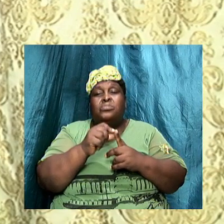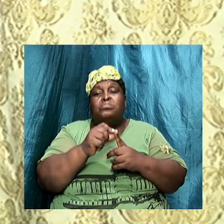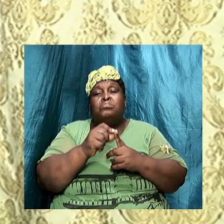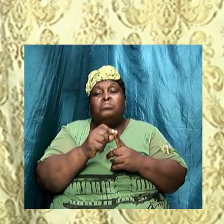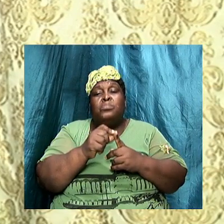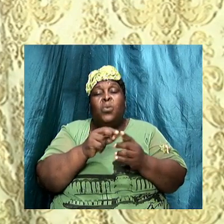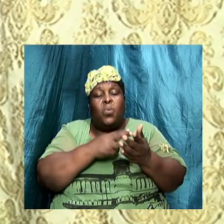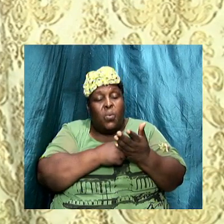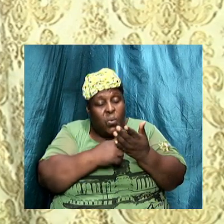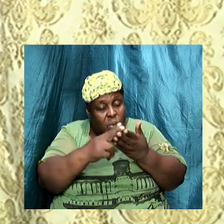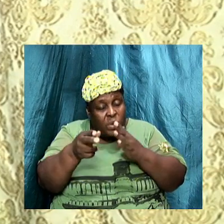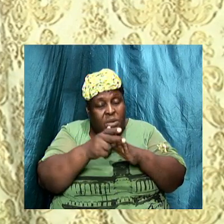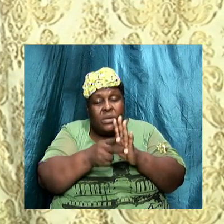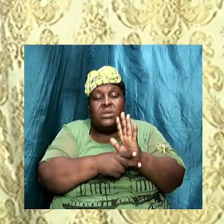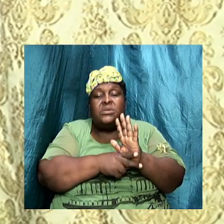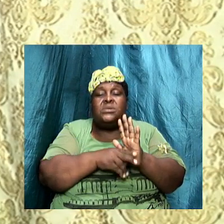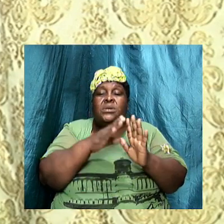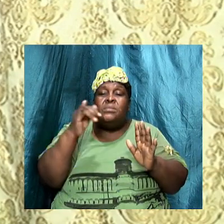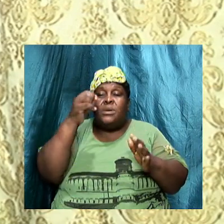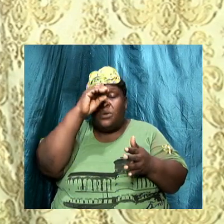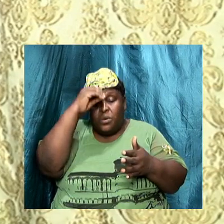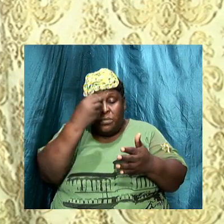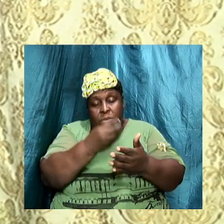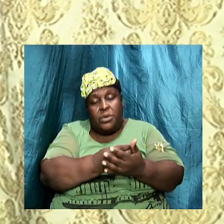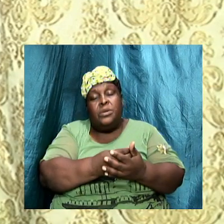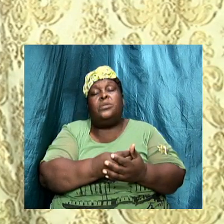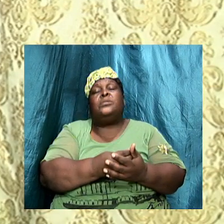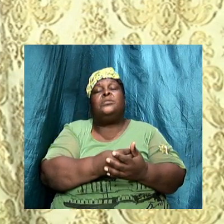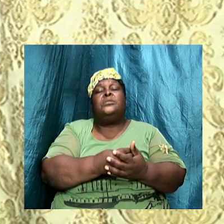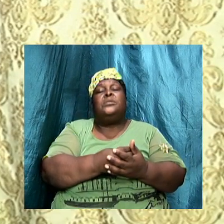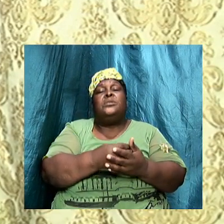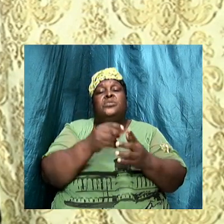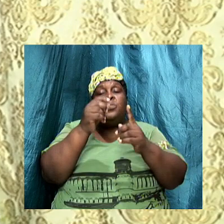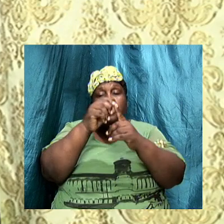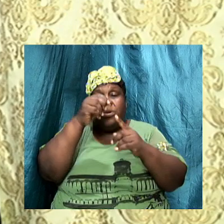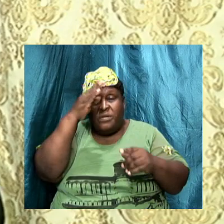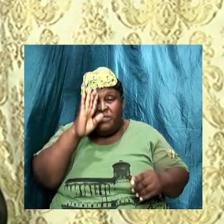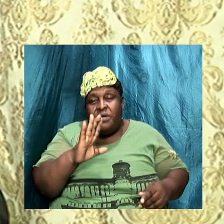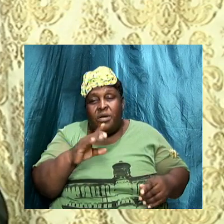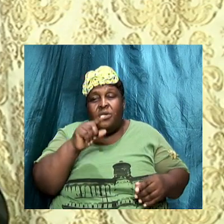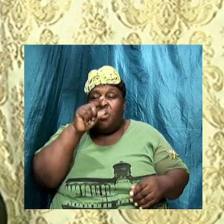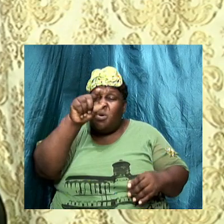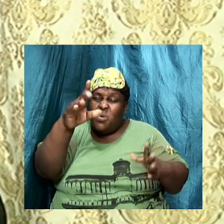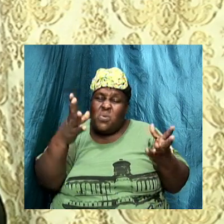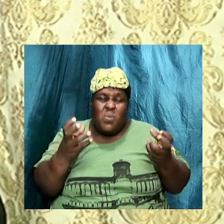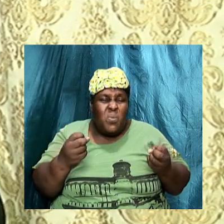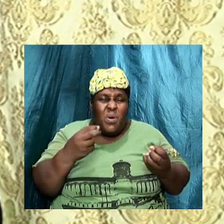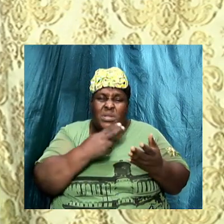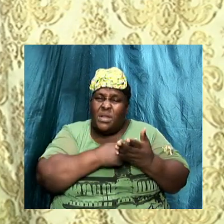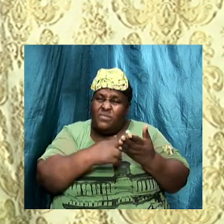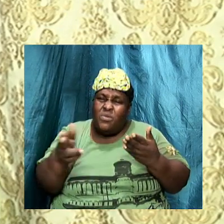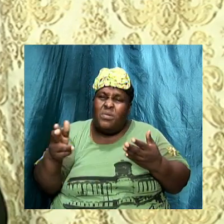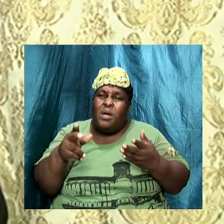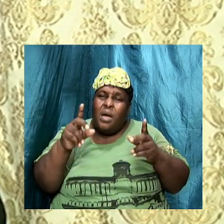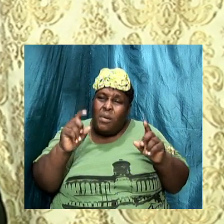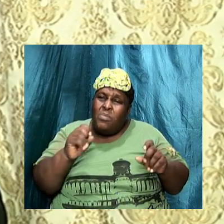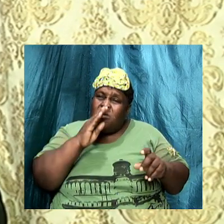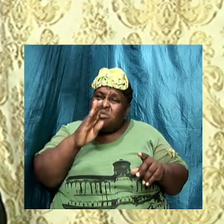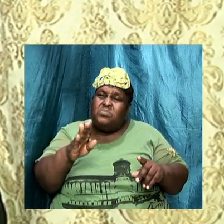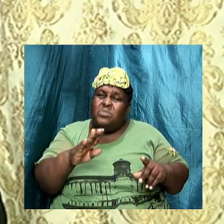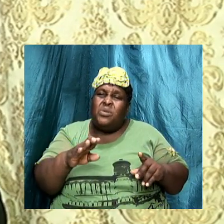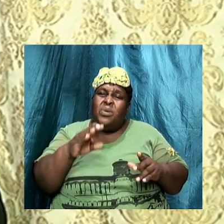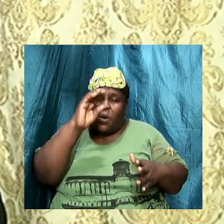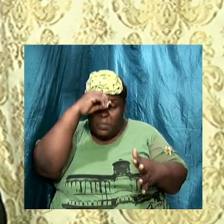to the word of God. If you want to live holy you must be obedient to the written word